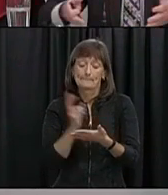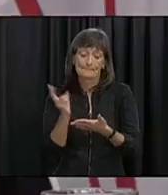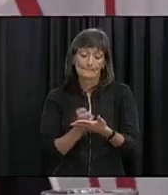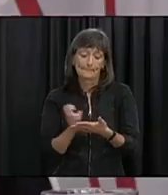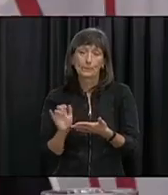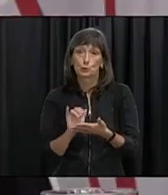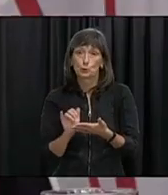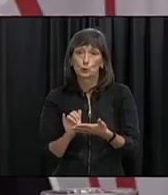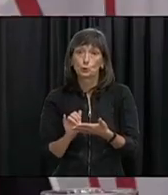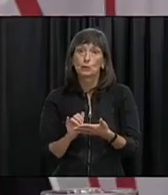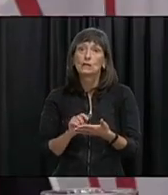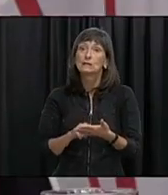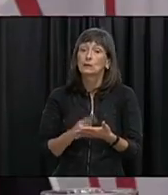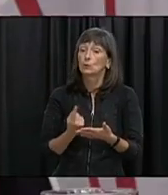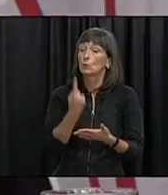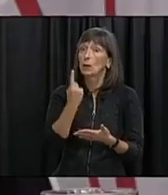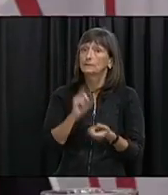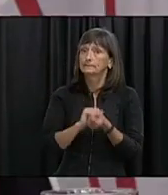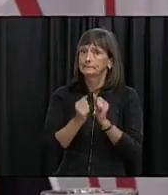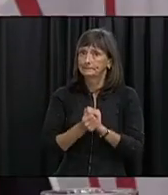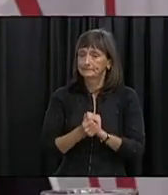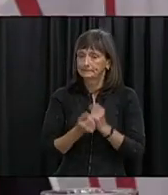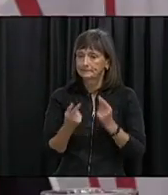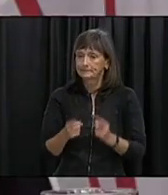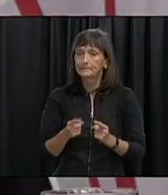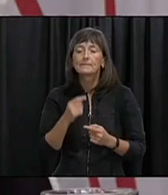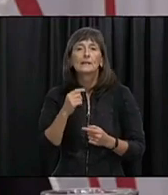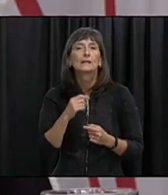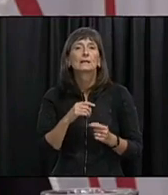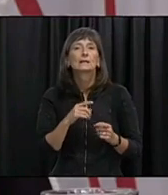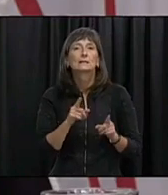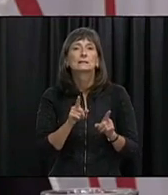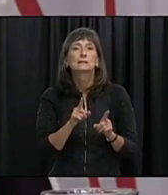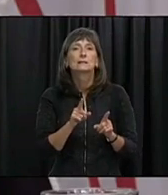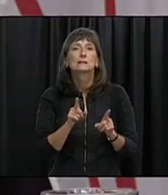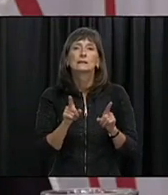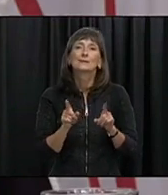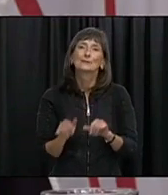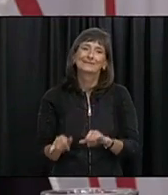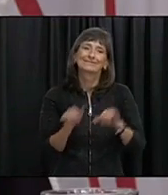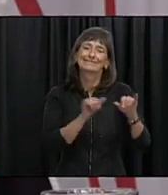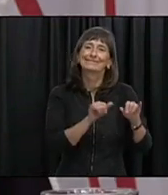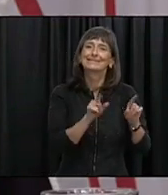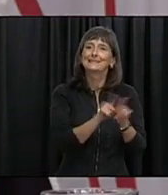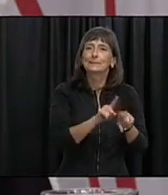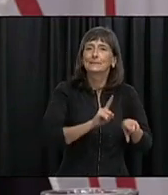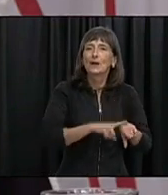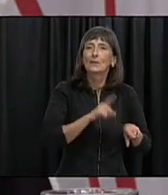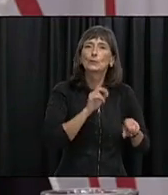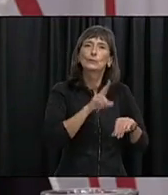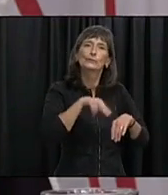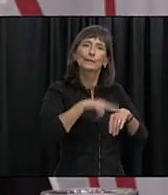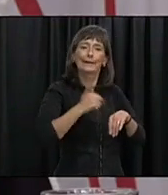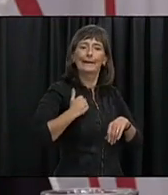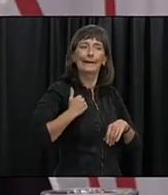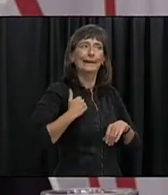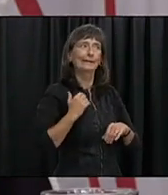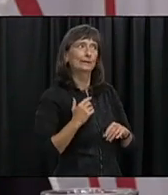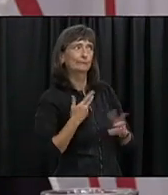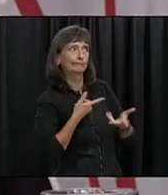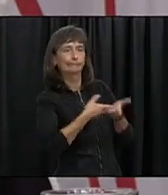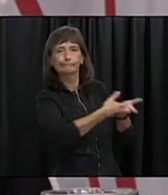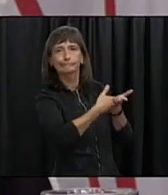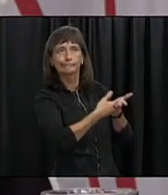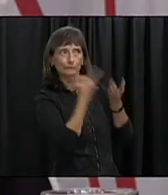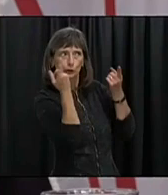this principle change was done in conjunction with national coordination so that